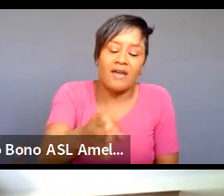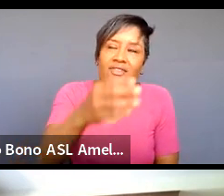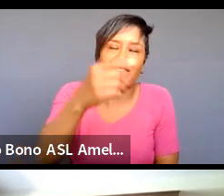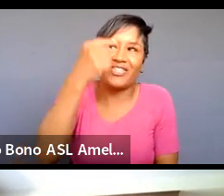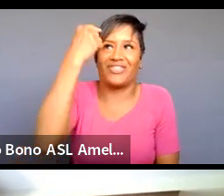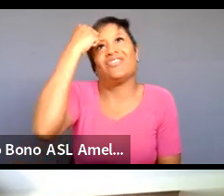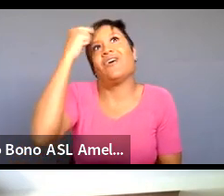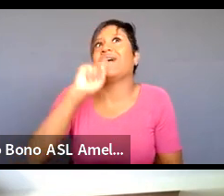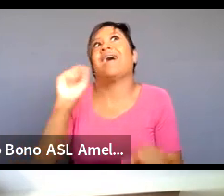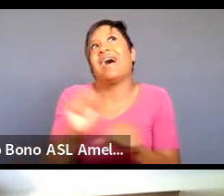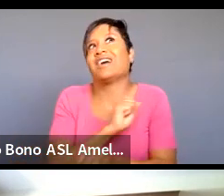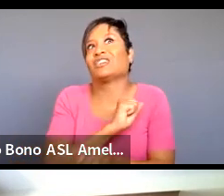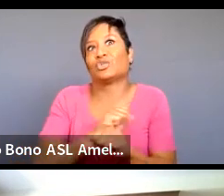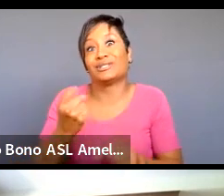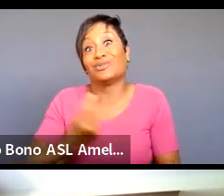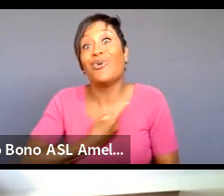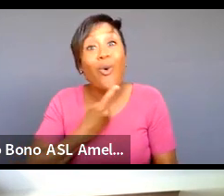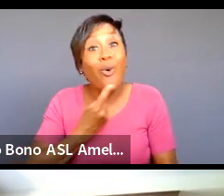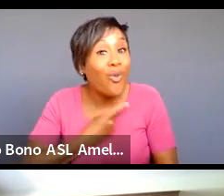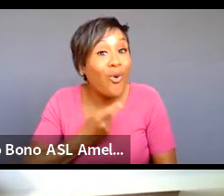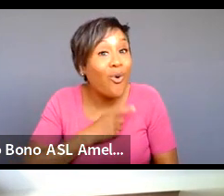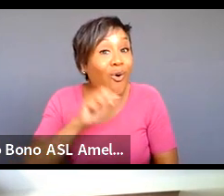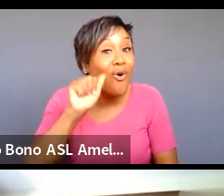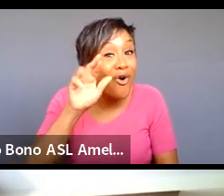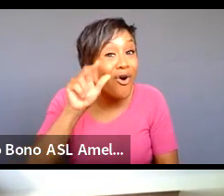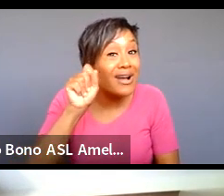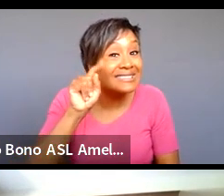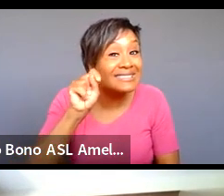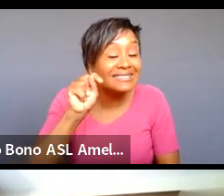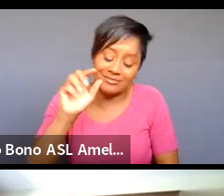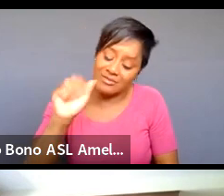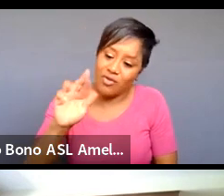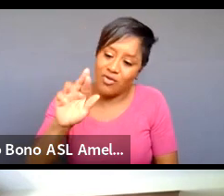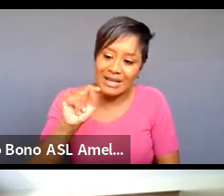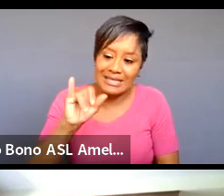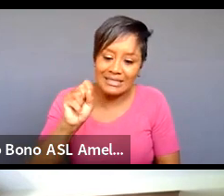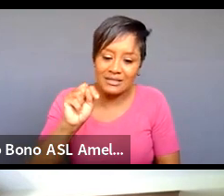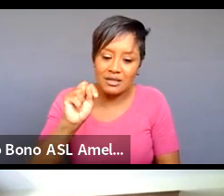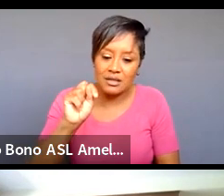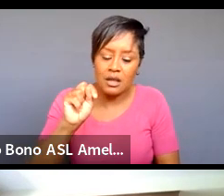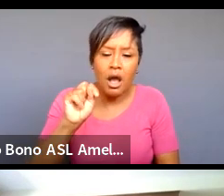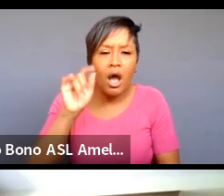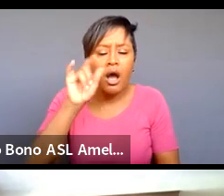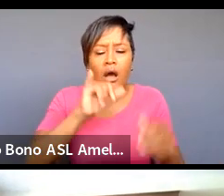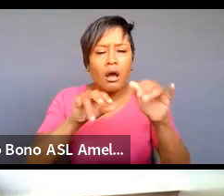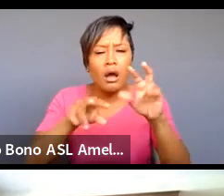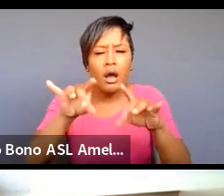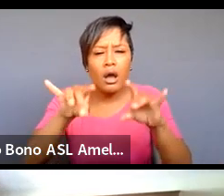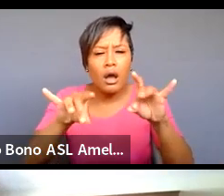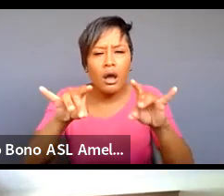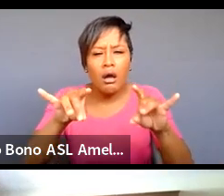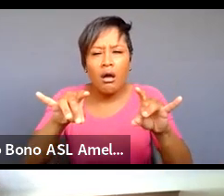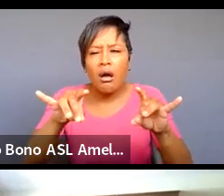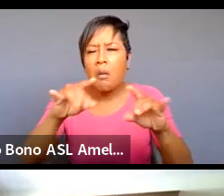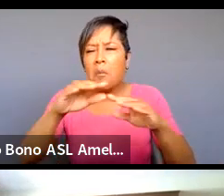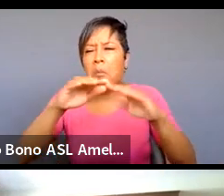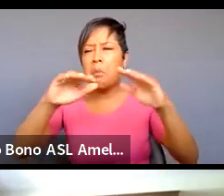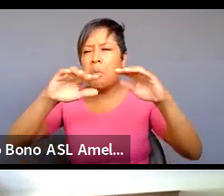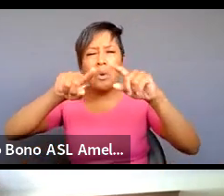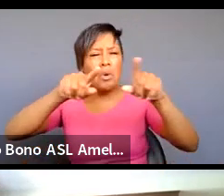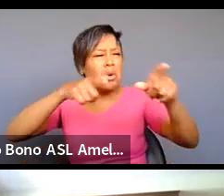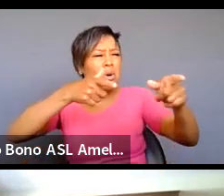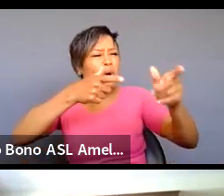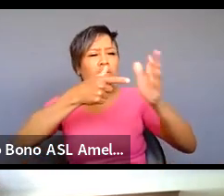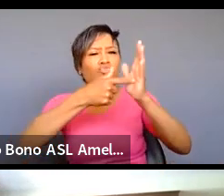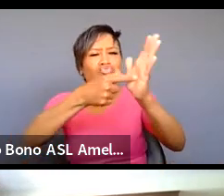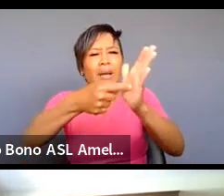going to be an actual solo artist until i realized that there were huge disparities within representation on the theatrical